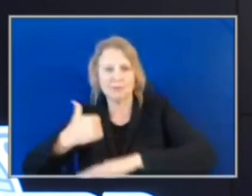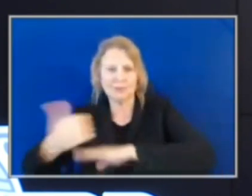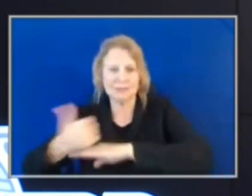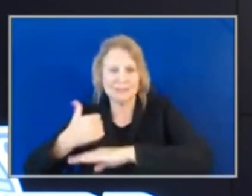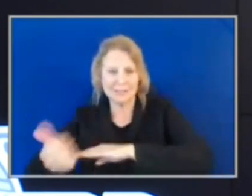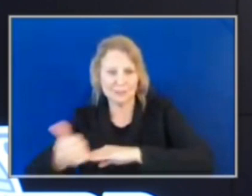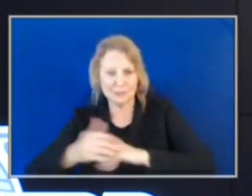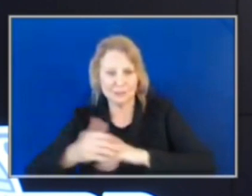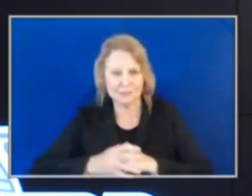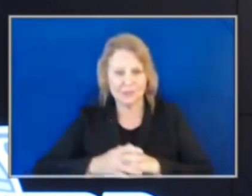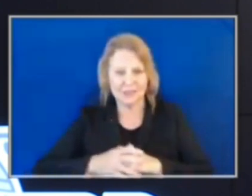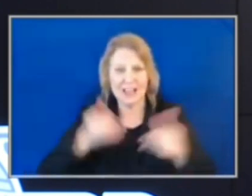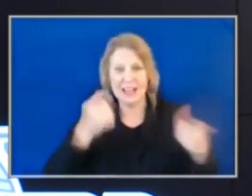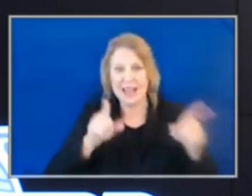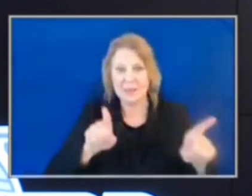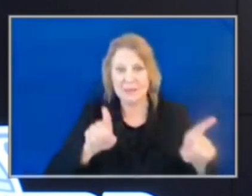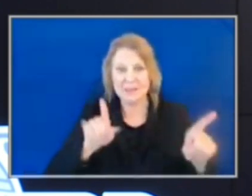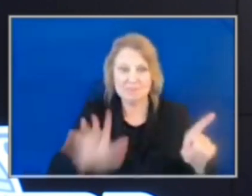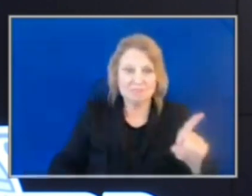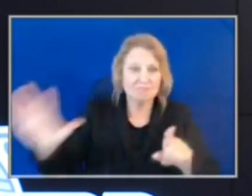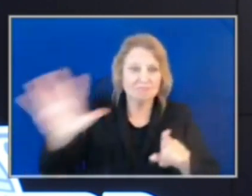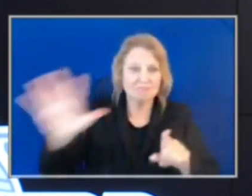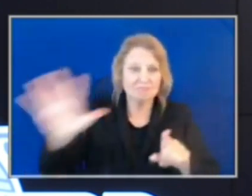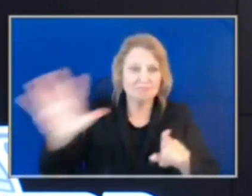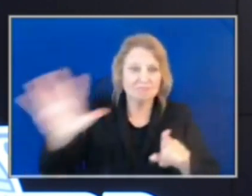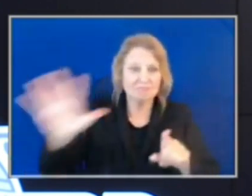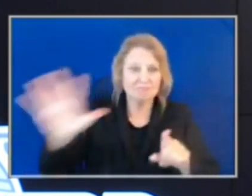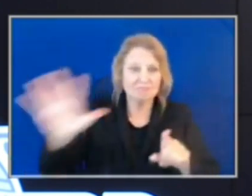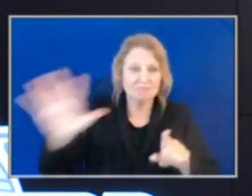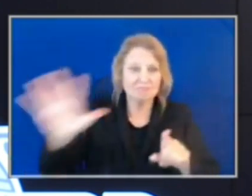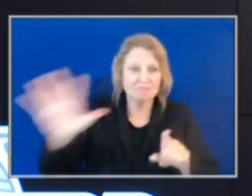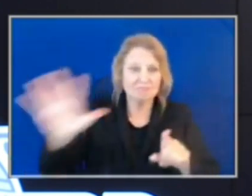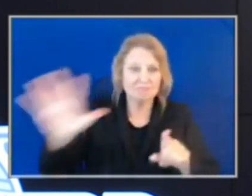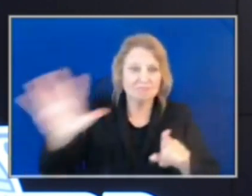This is happening all over the city, with our Central Division having to...